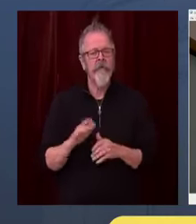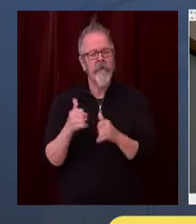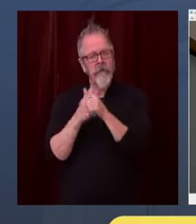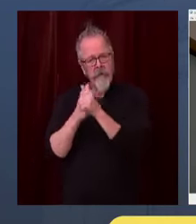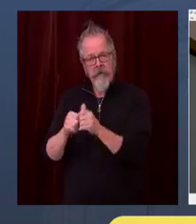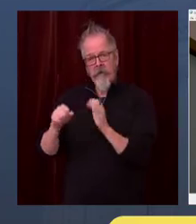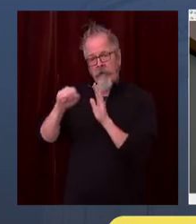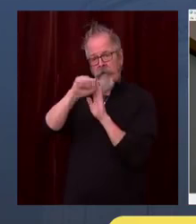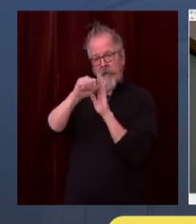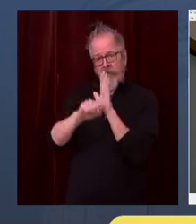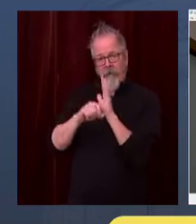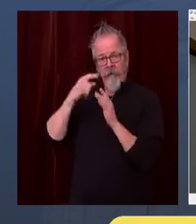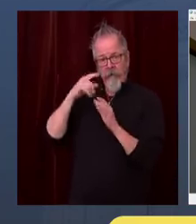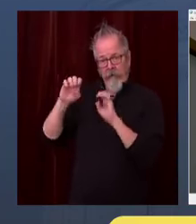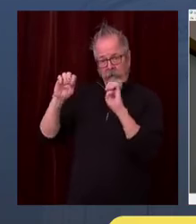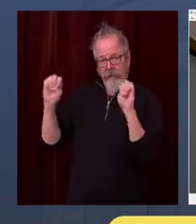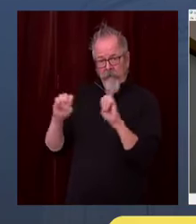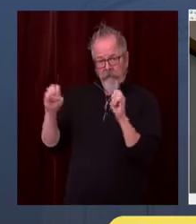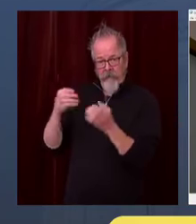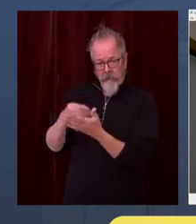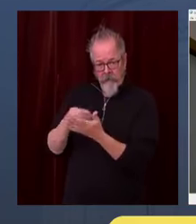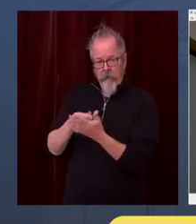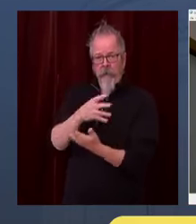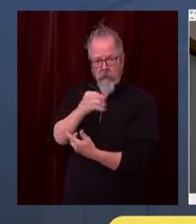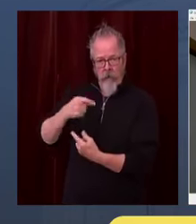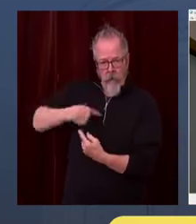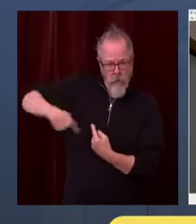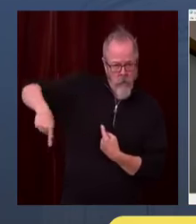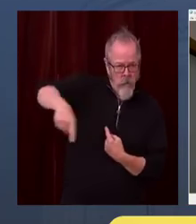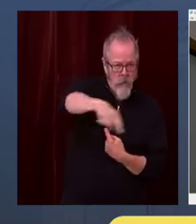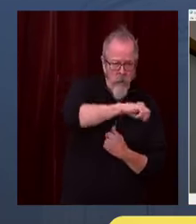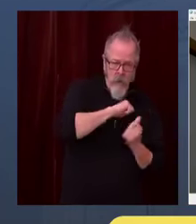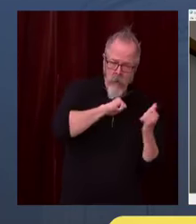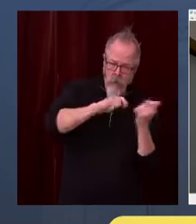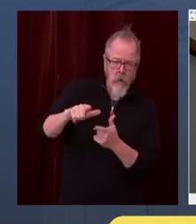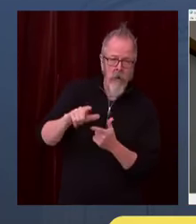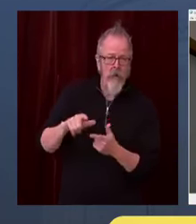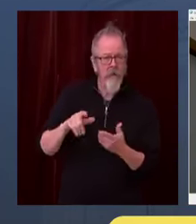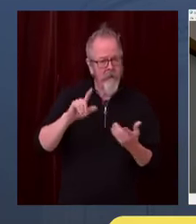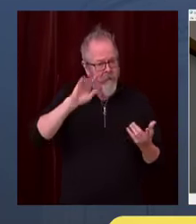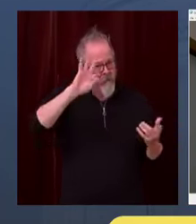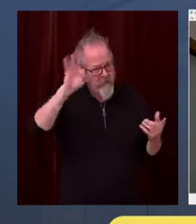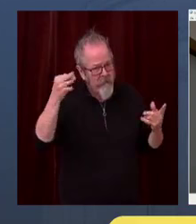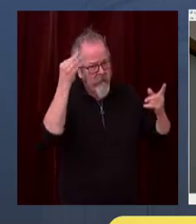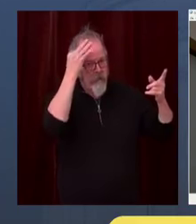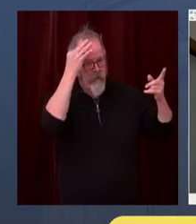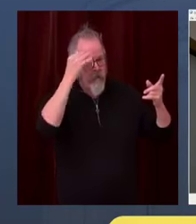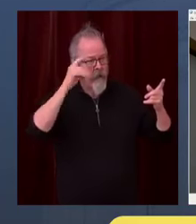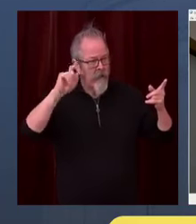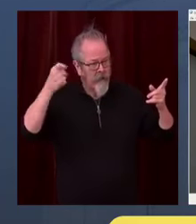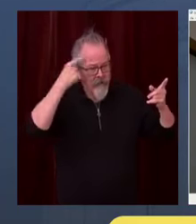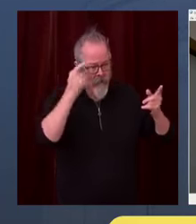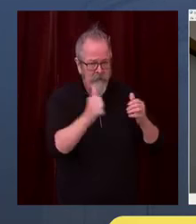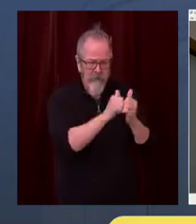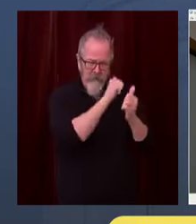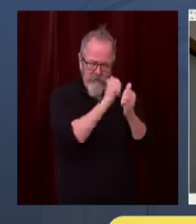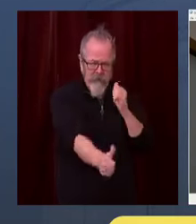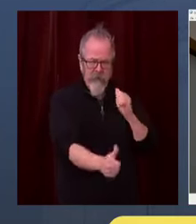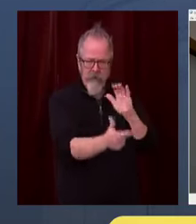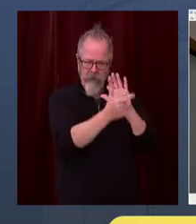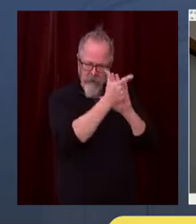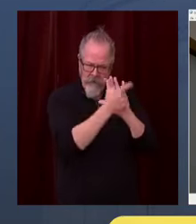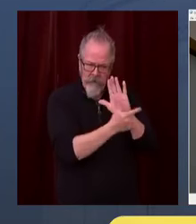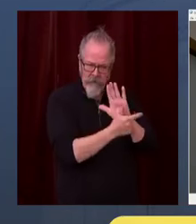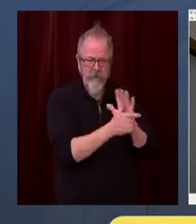job and to step up and to immediately pass a COVID-19 relief package that really meets the needs